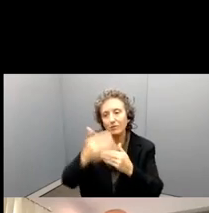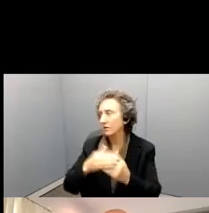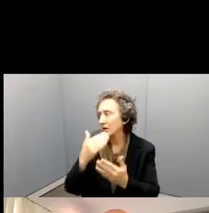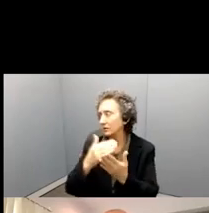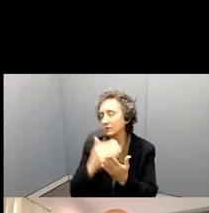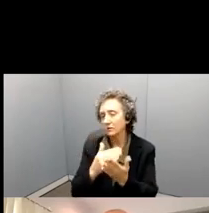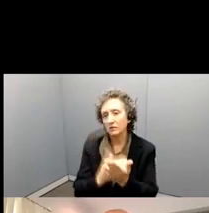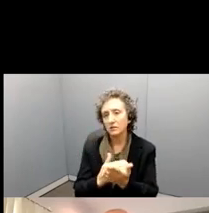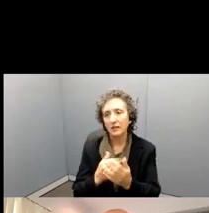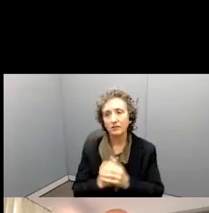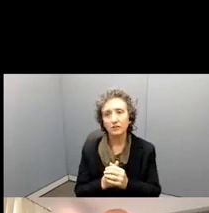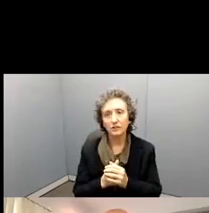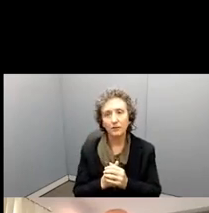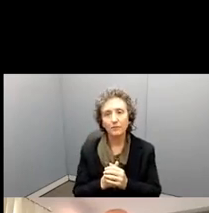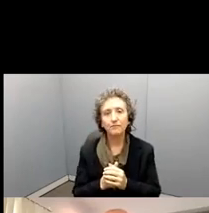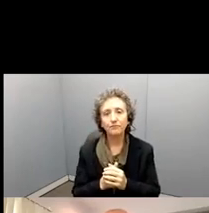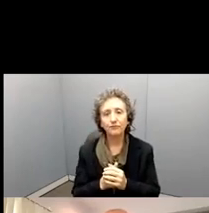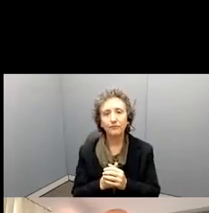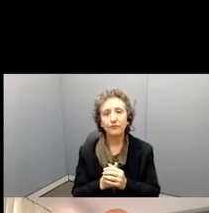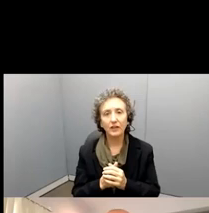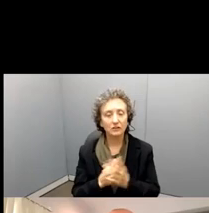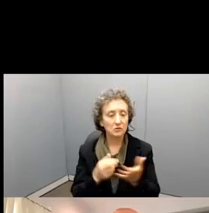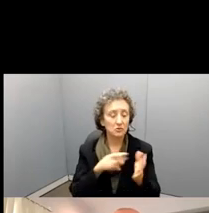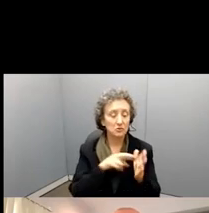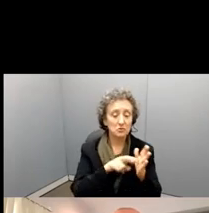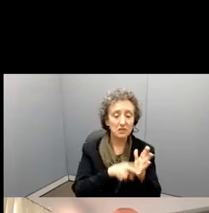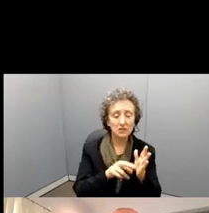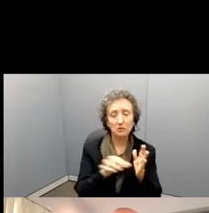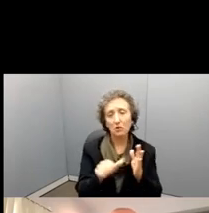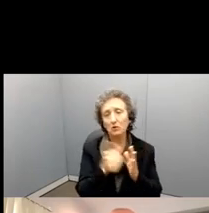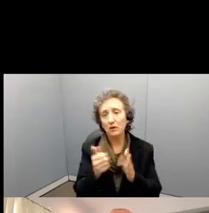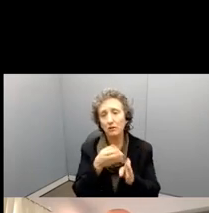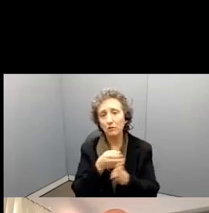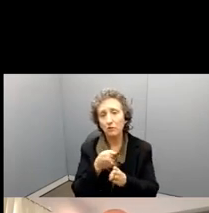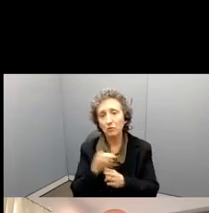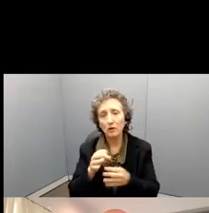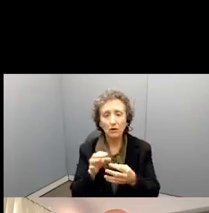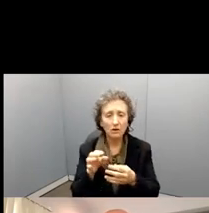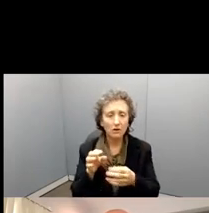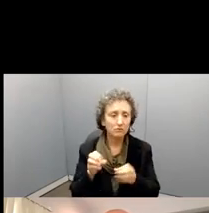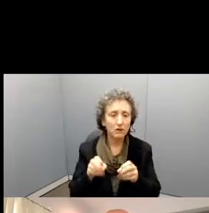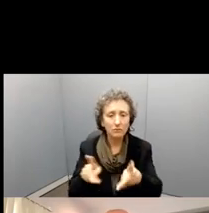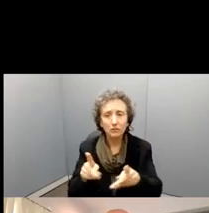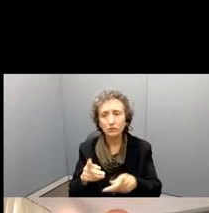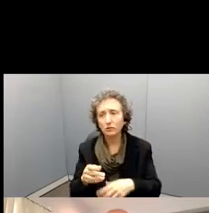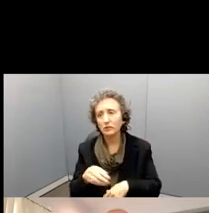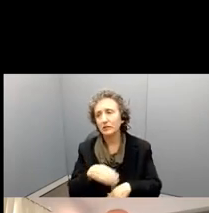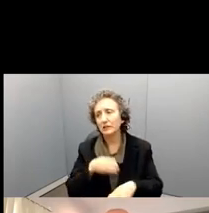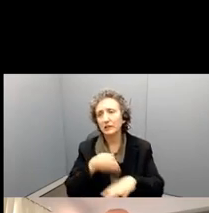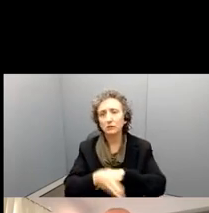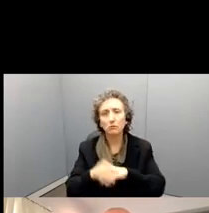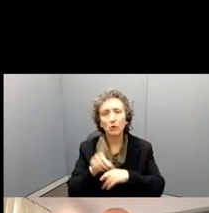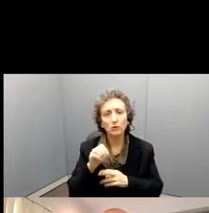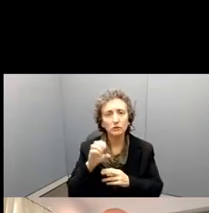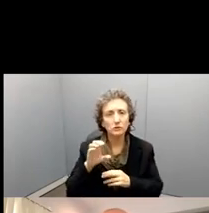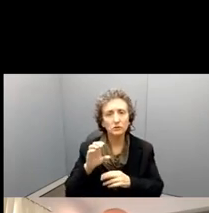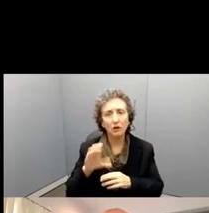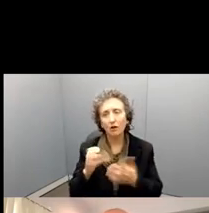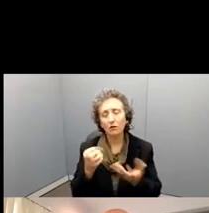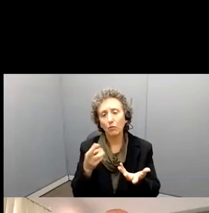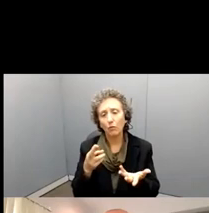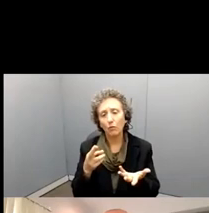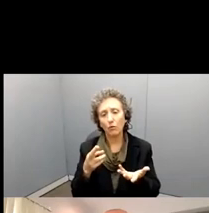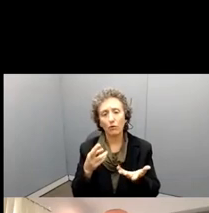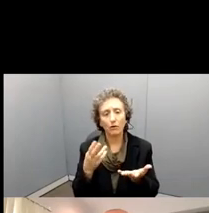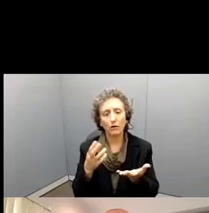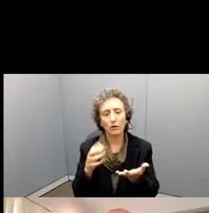it being other research to other, to other career opportunities from postdocs to faculty positions to other research related